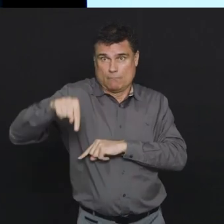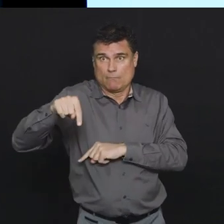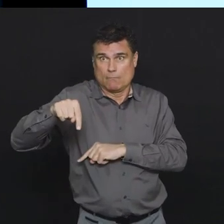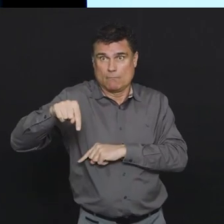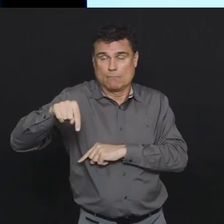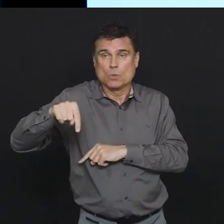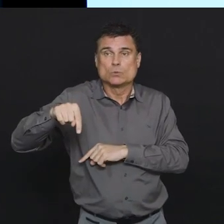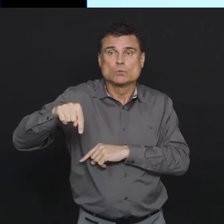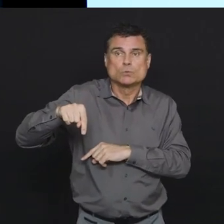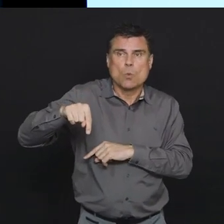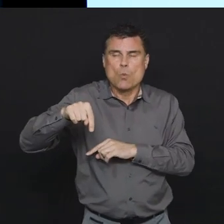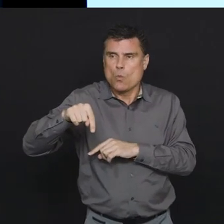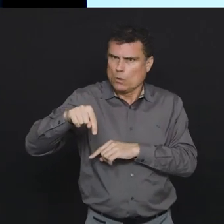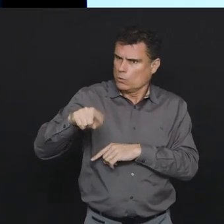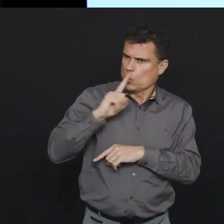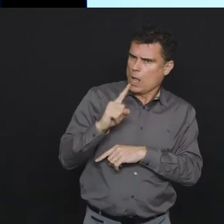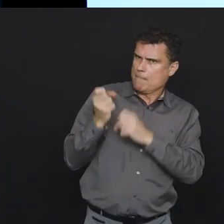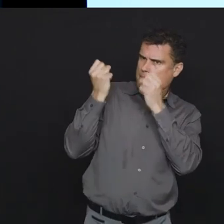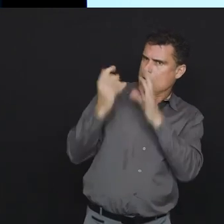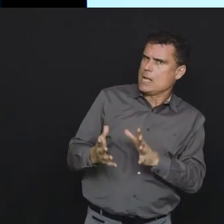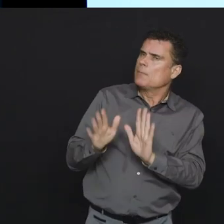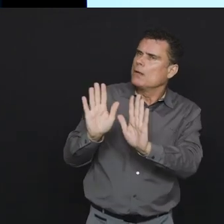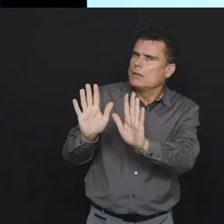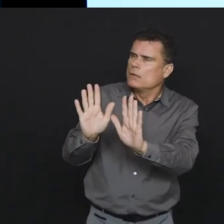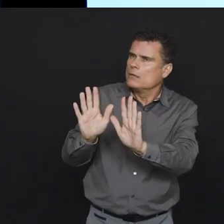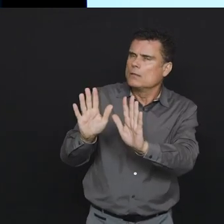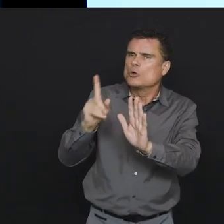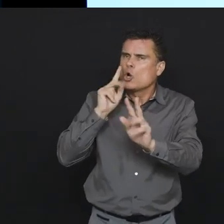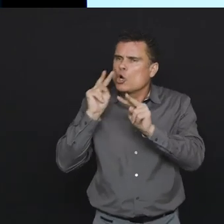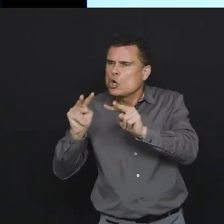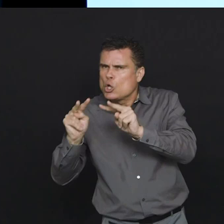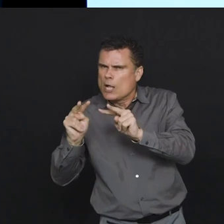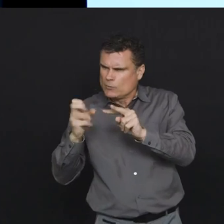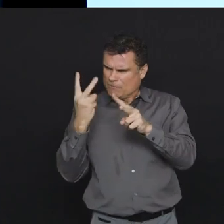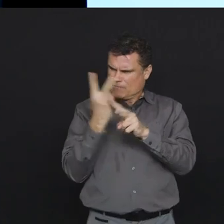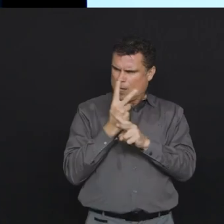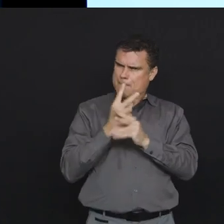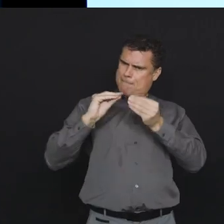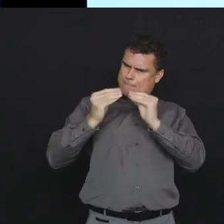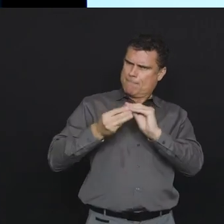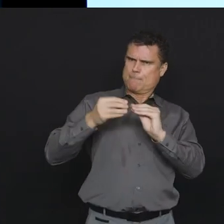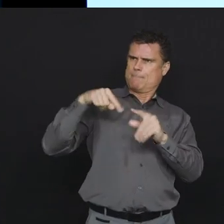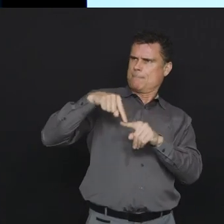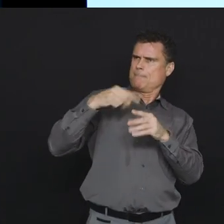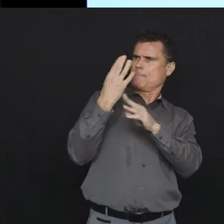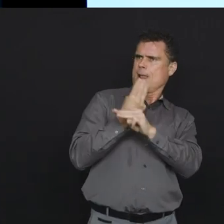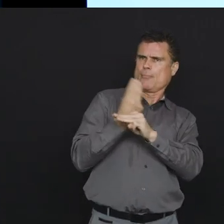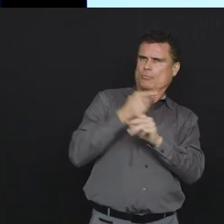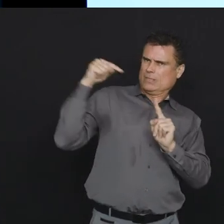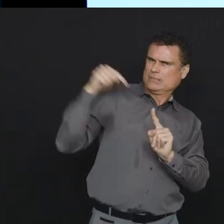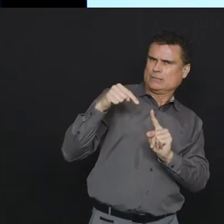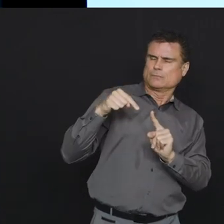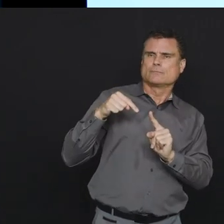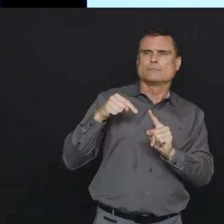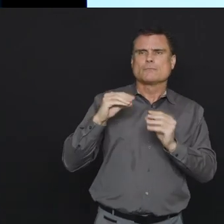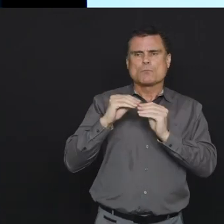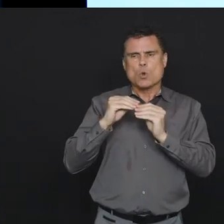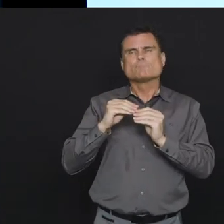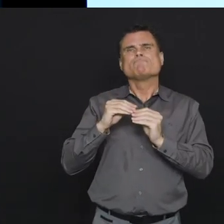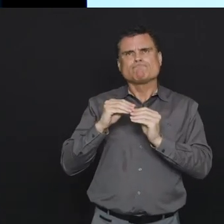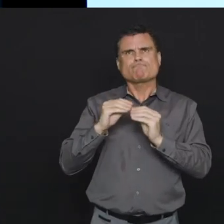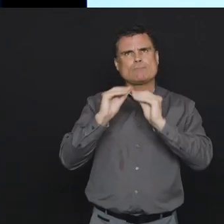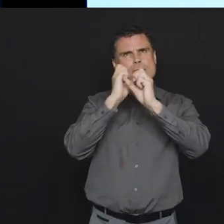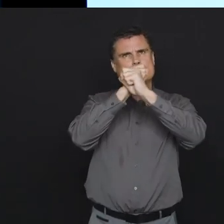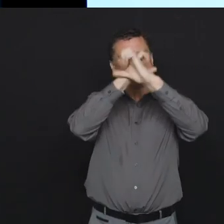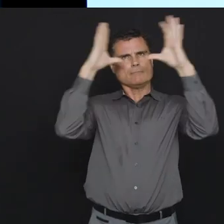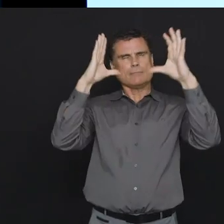numbers things can change very dramatically with just one or two numbers difference it's what we call unstable so we try and make